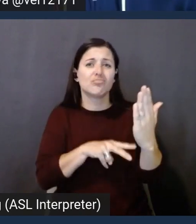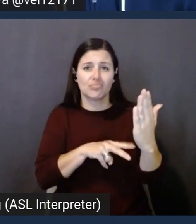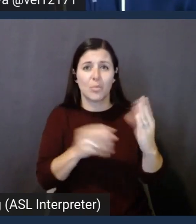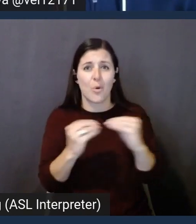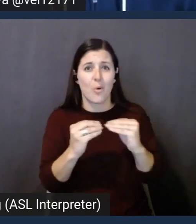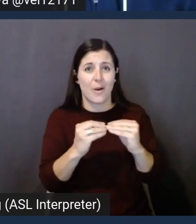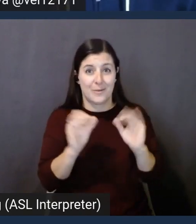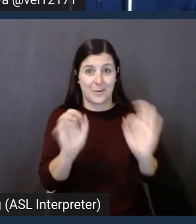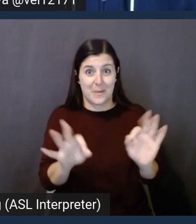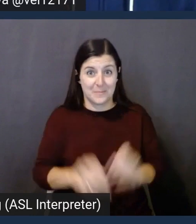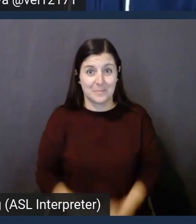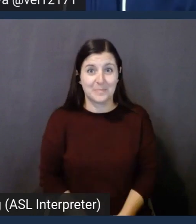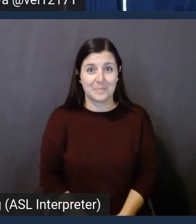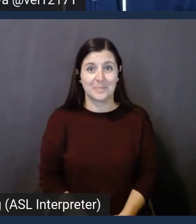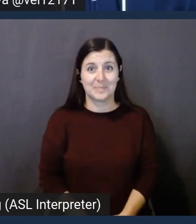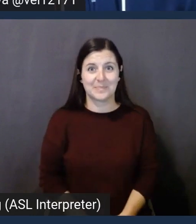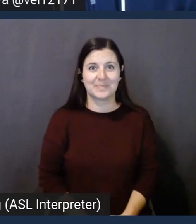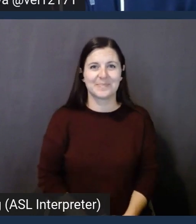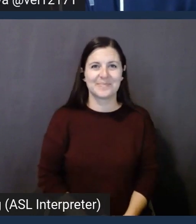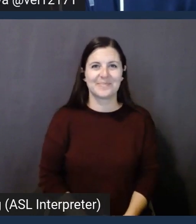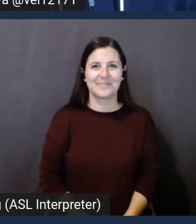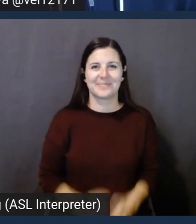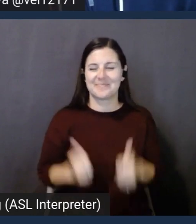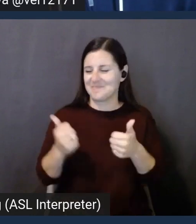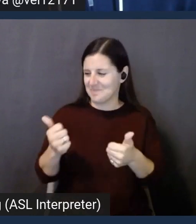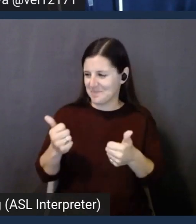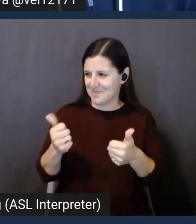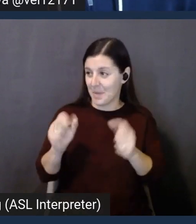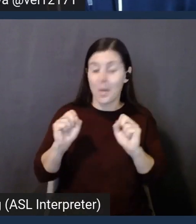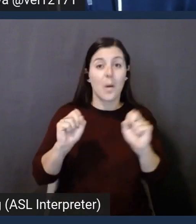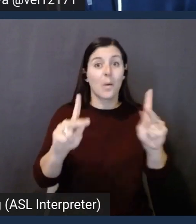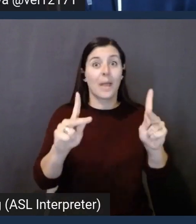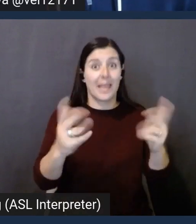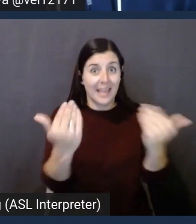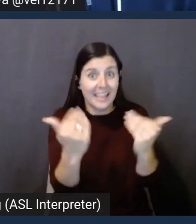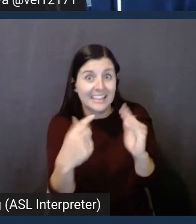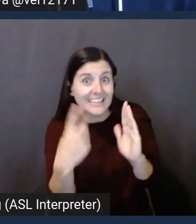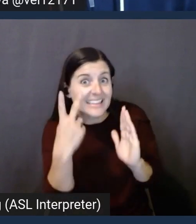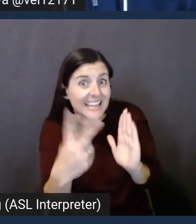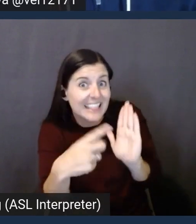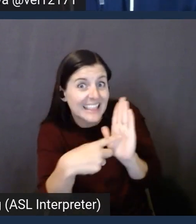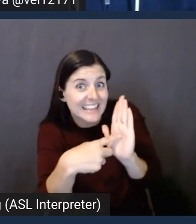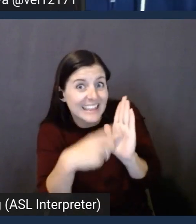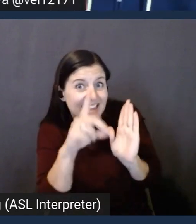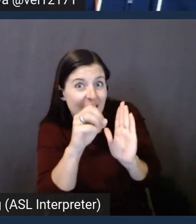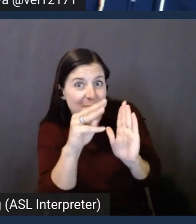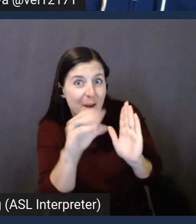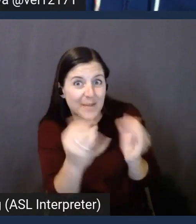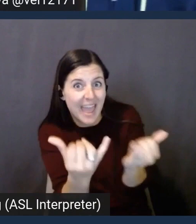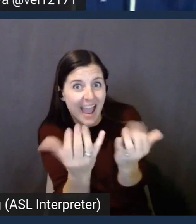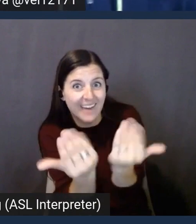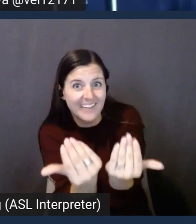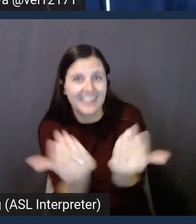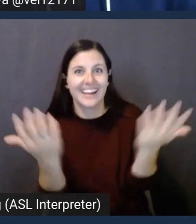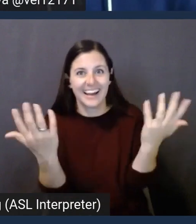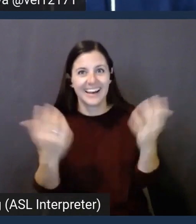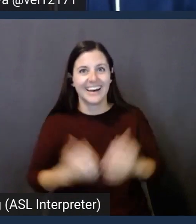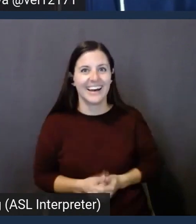towards the end. Awesome. Okay. Well, can we see the demo now? Yes, yes, yes.